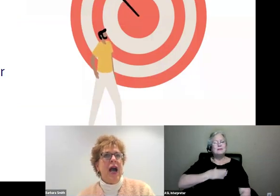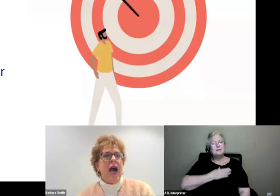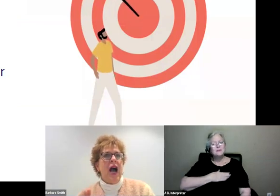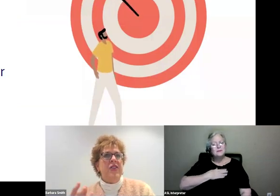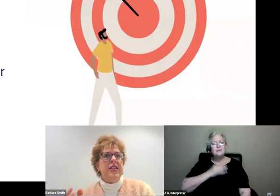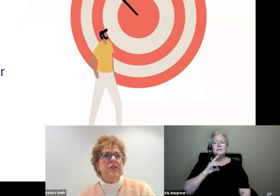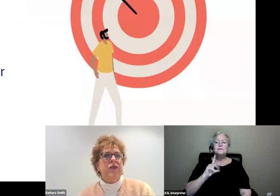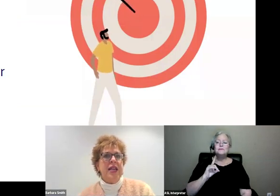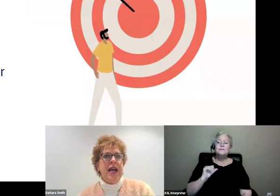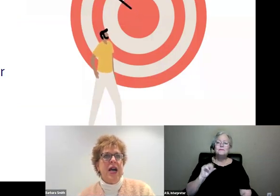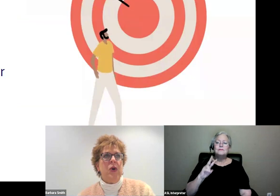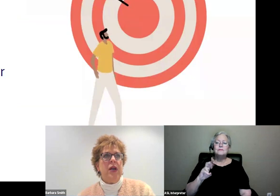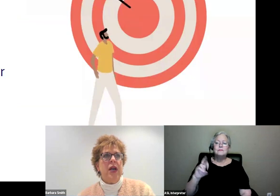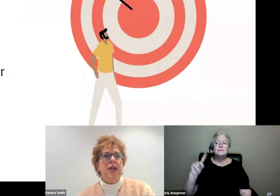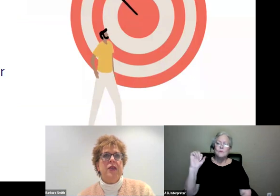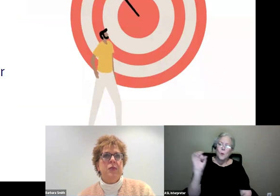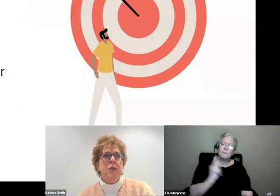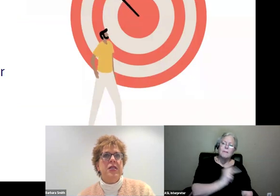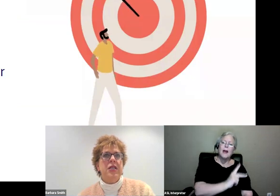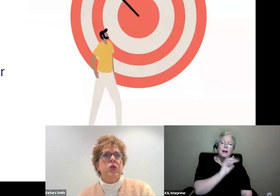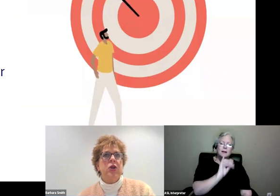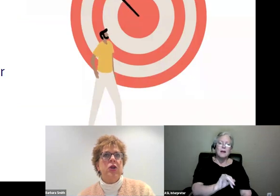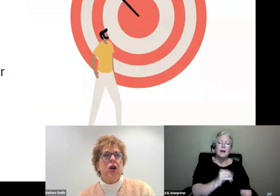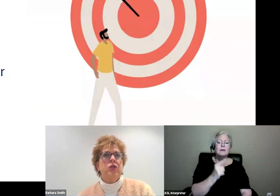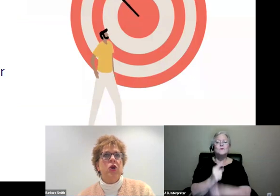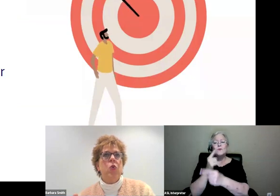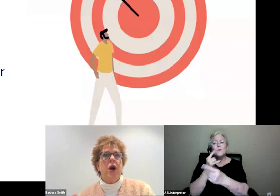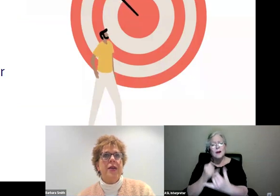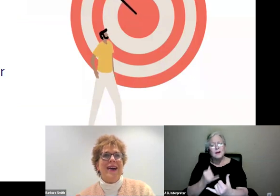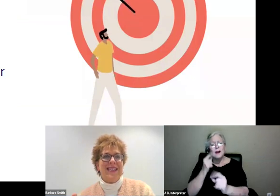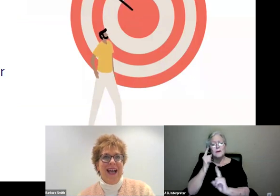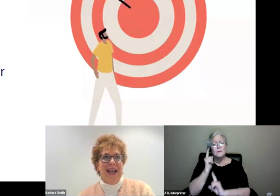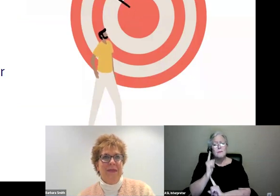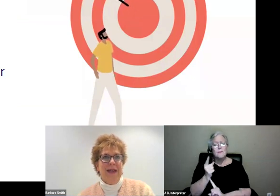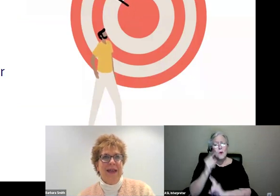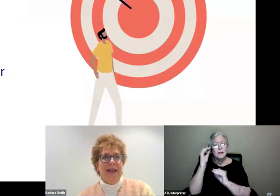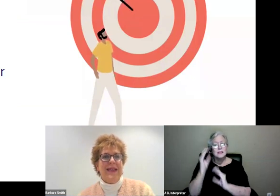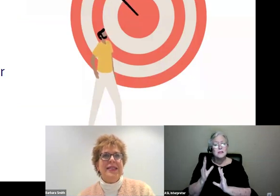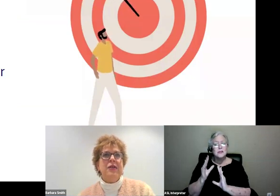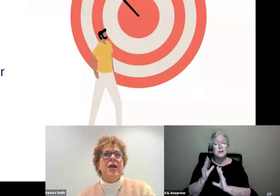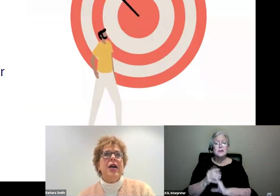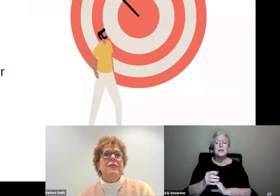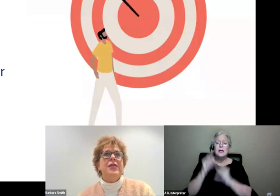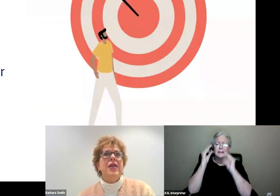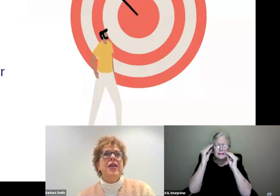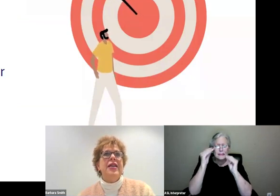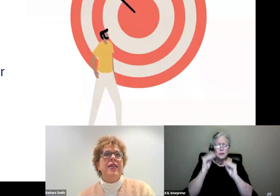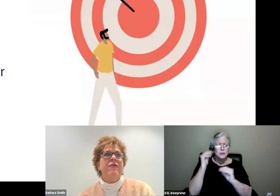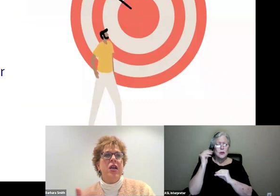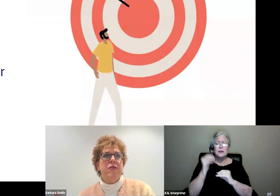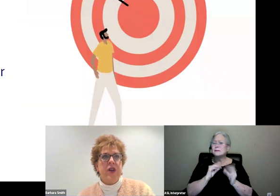And I think right now, in this moment, teachers are so worried about time that sometimes